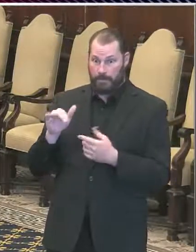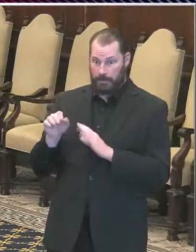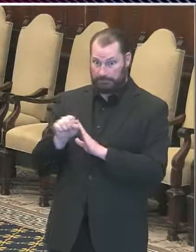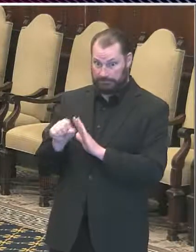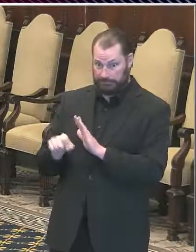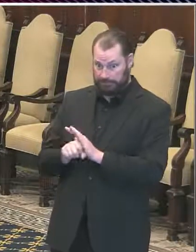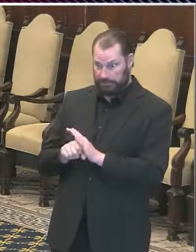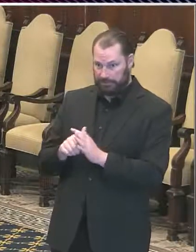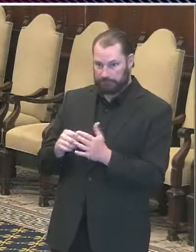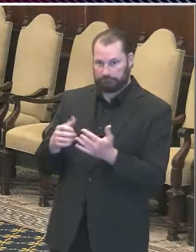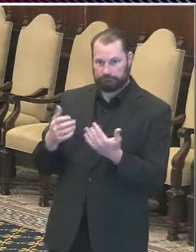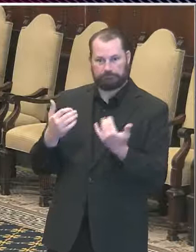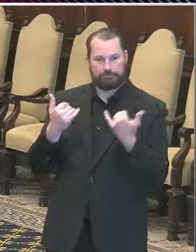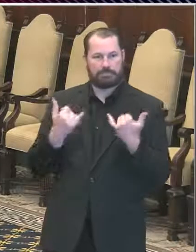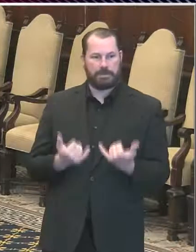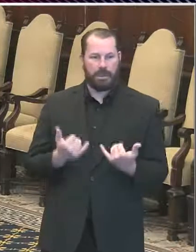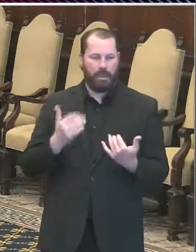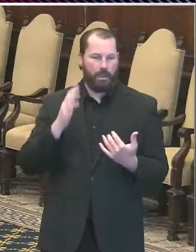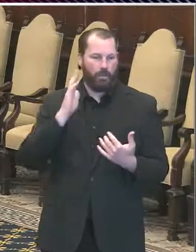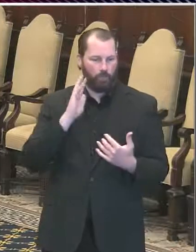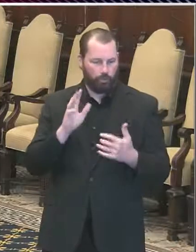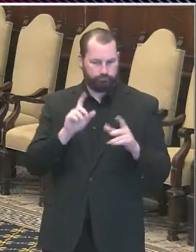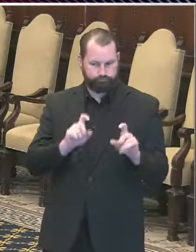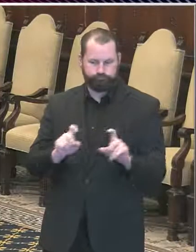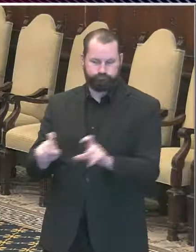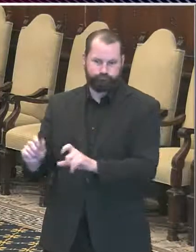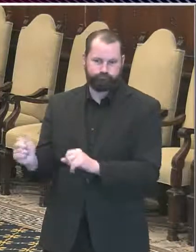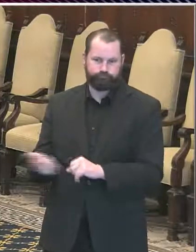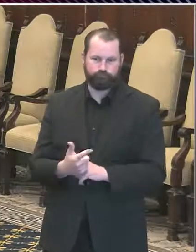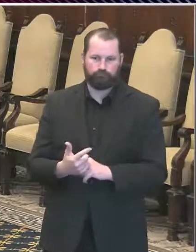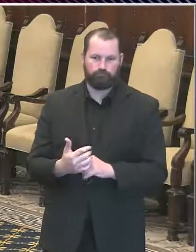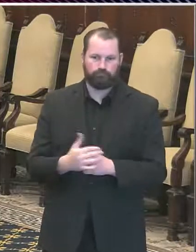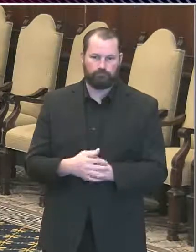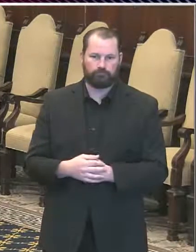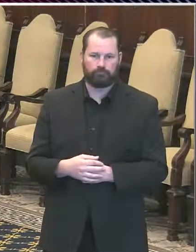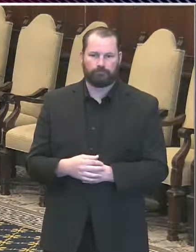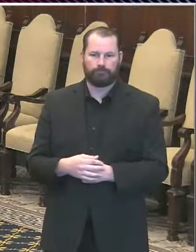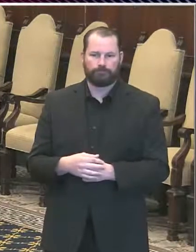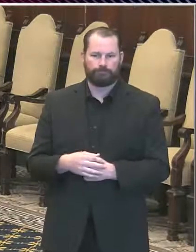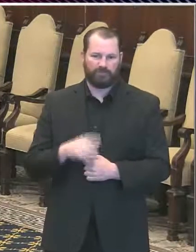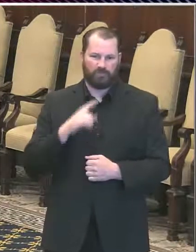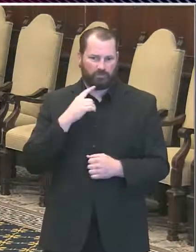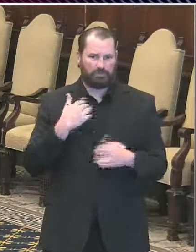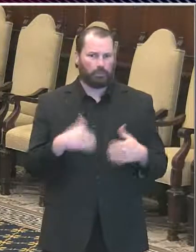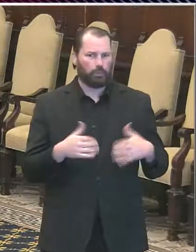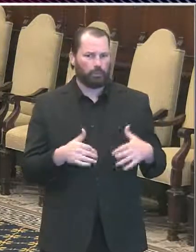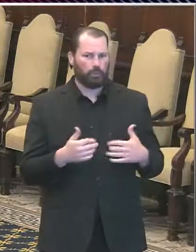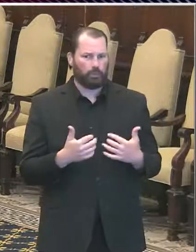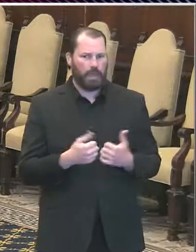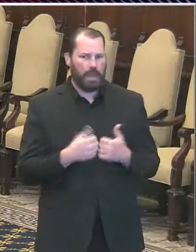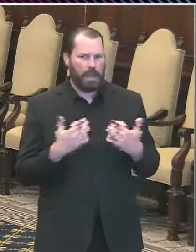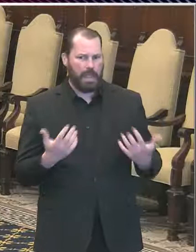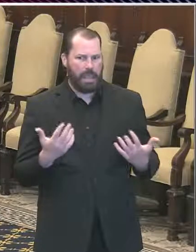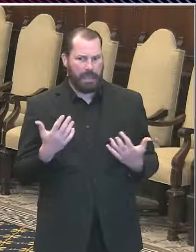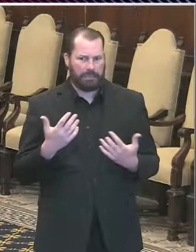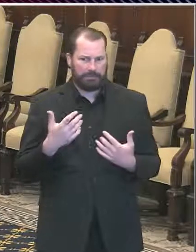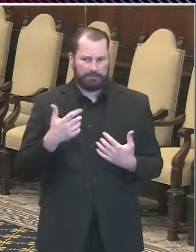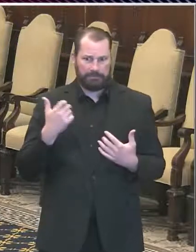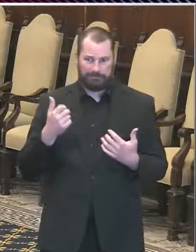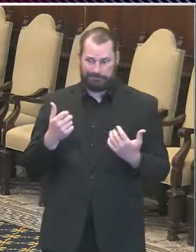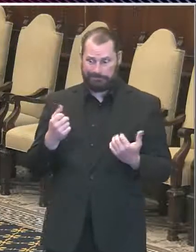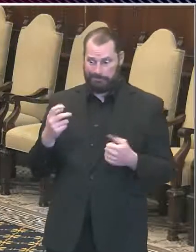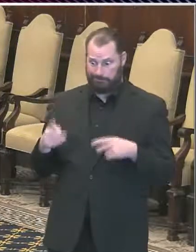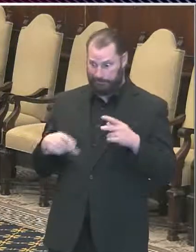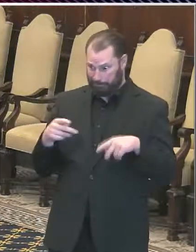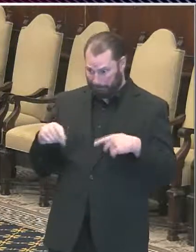-wide screening. That's a major task given to the number of nursing homes and the number of residents in nursing homes and the resources of those